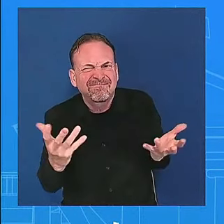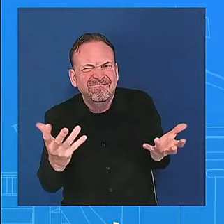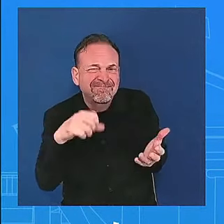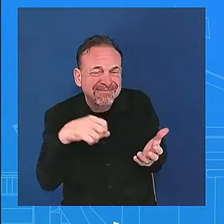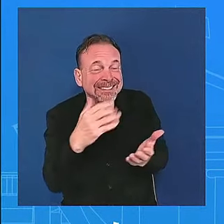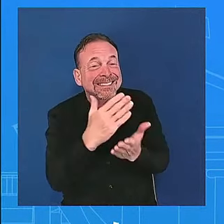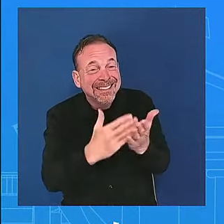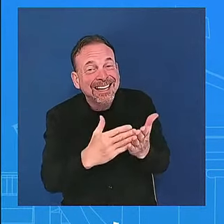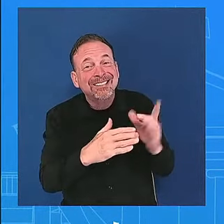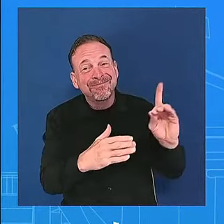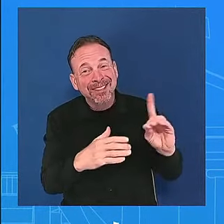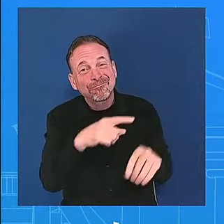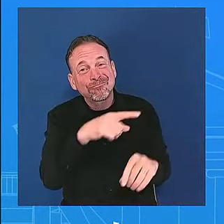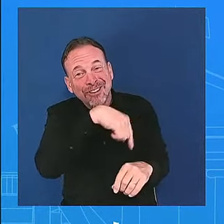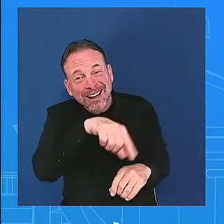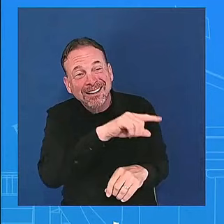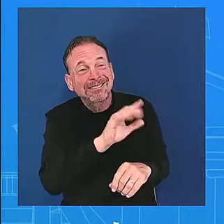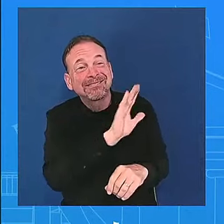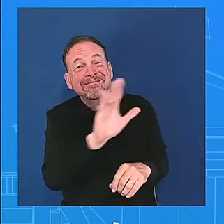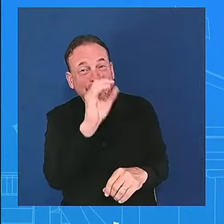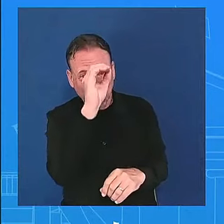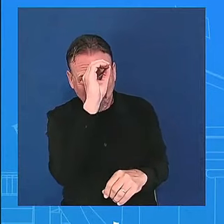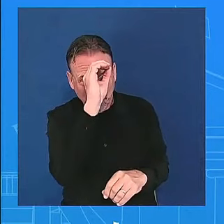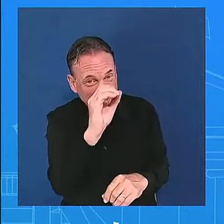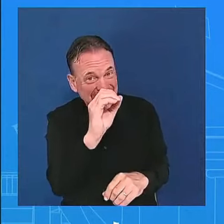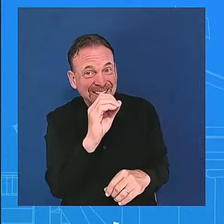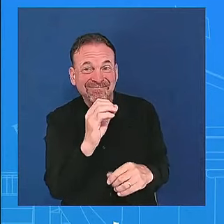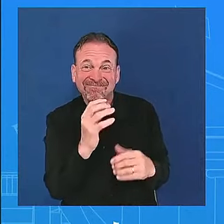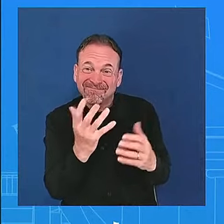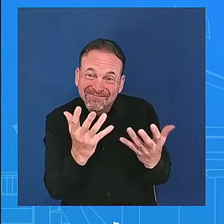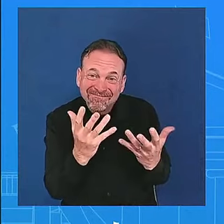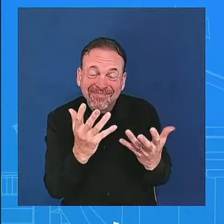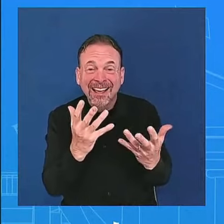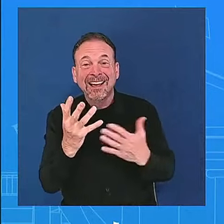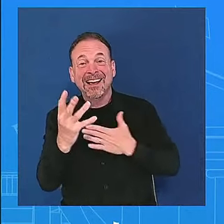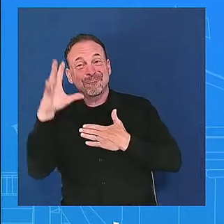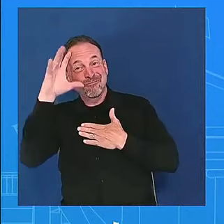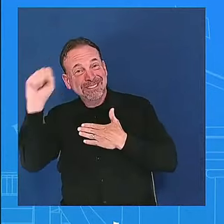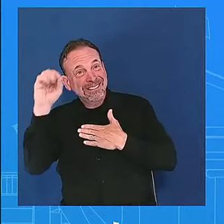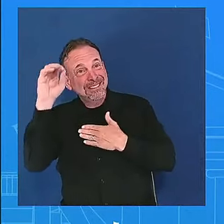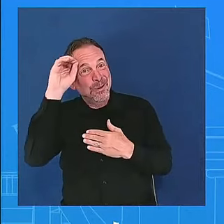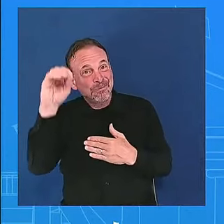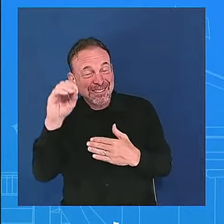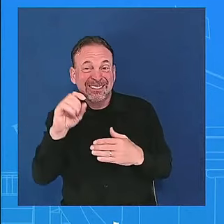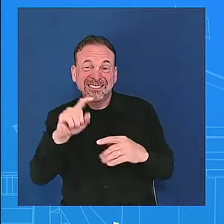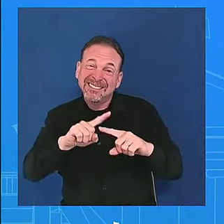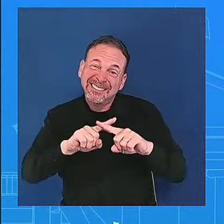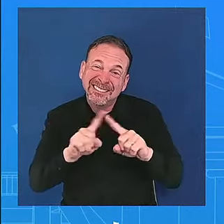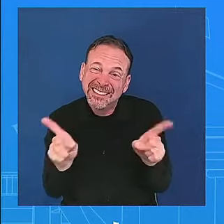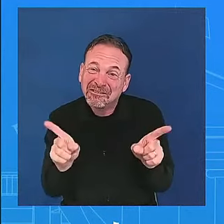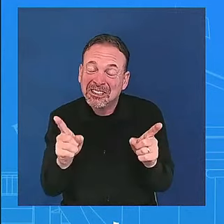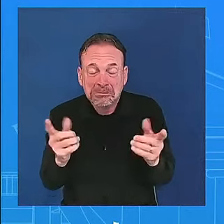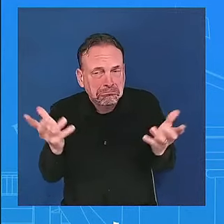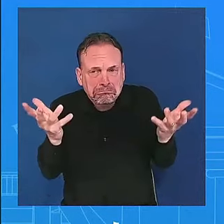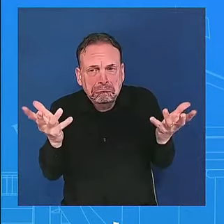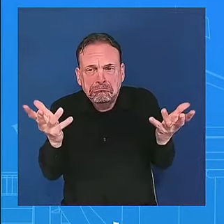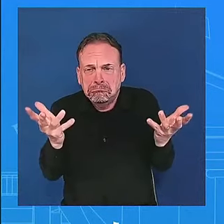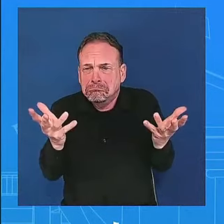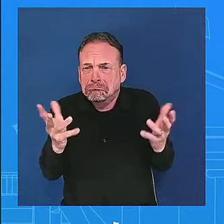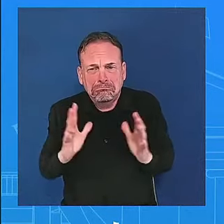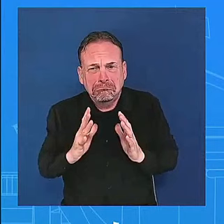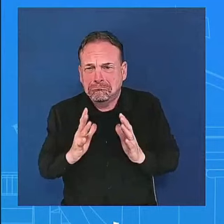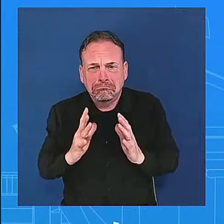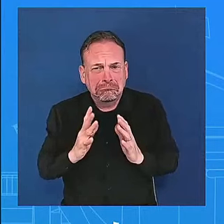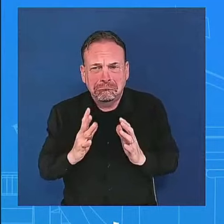and uh and he appreciated we were able to have an unprecedented historic record because of the relationships that he's